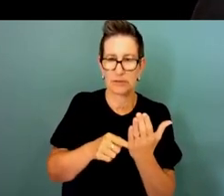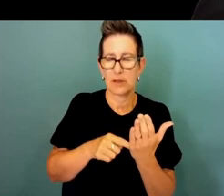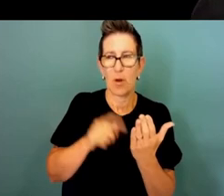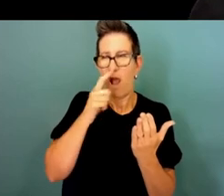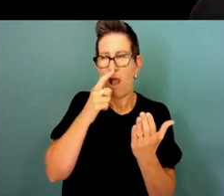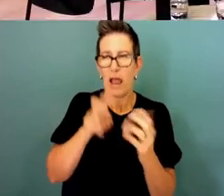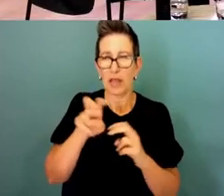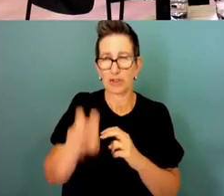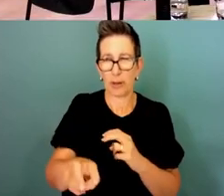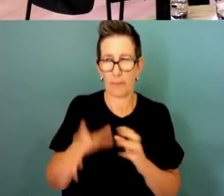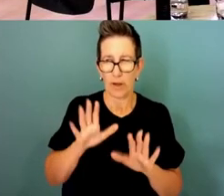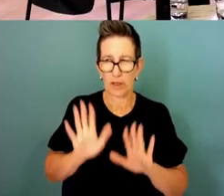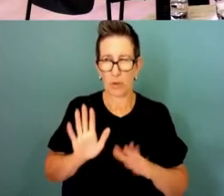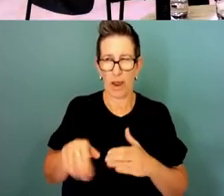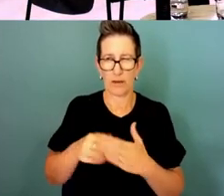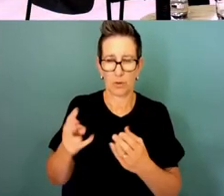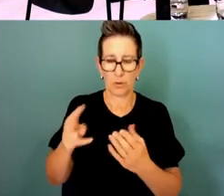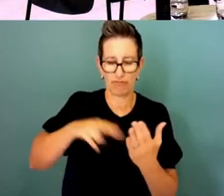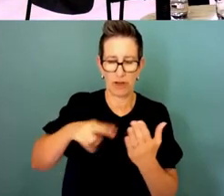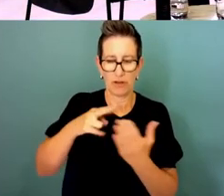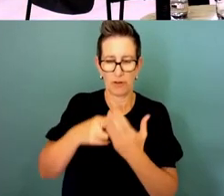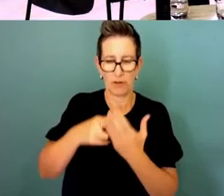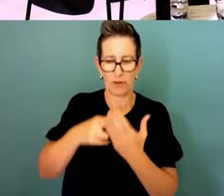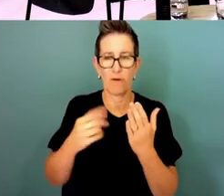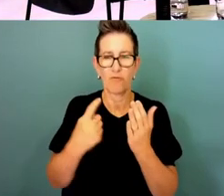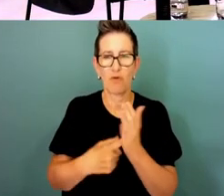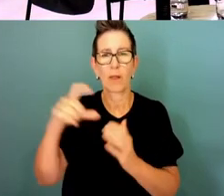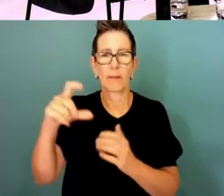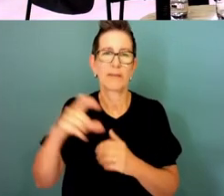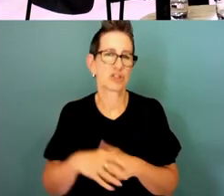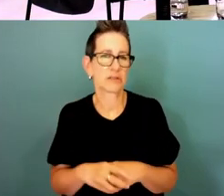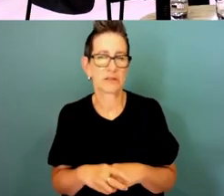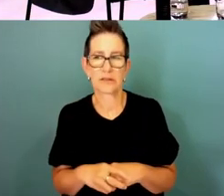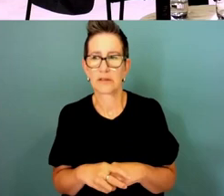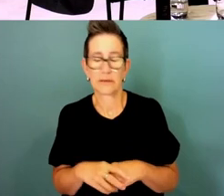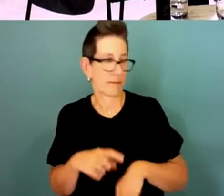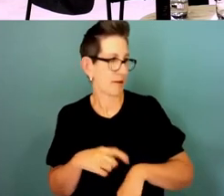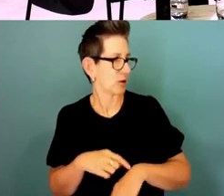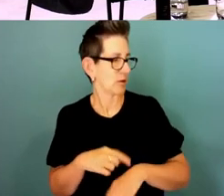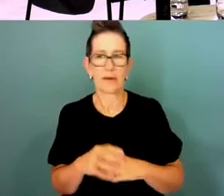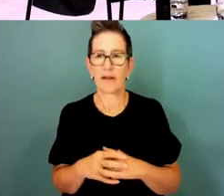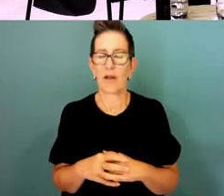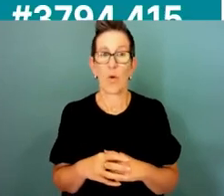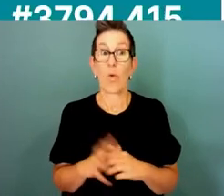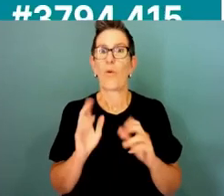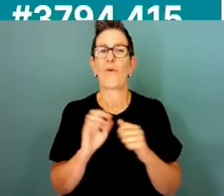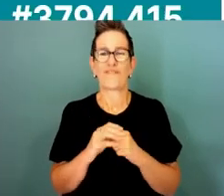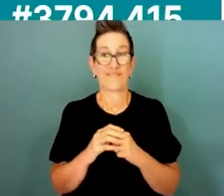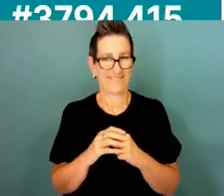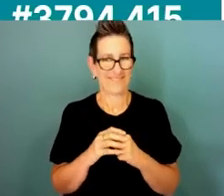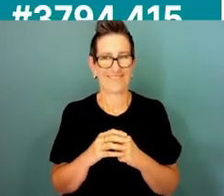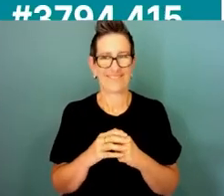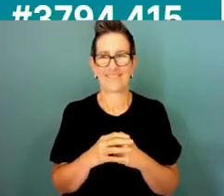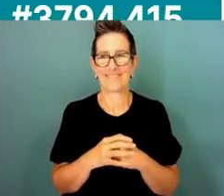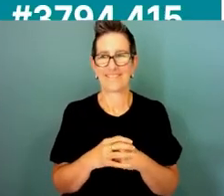thanks Peter do we have some more questions conscious of time aha okay could a